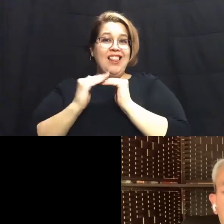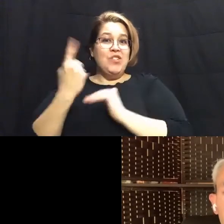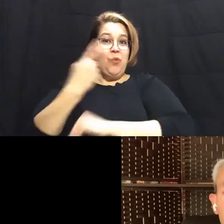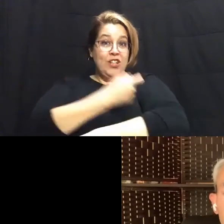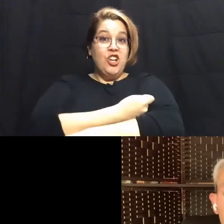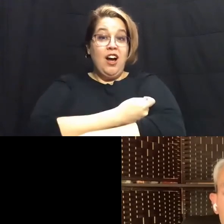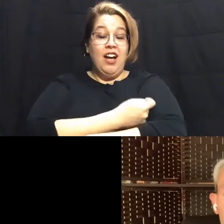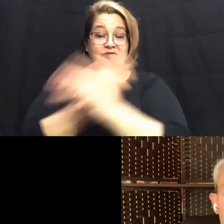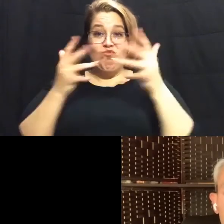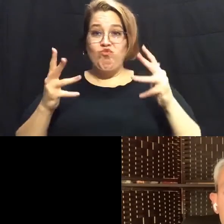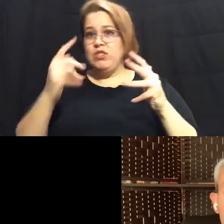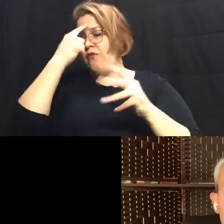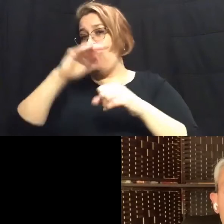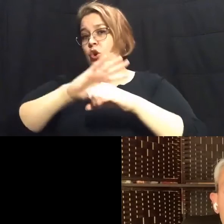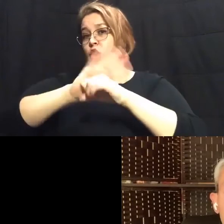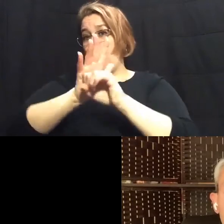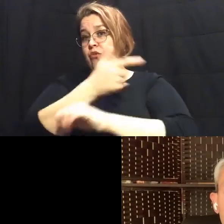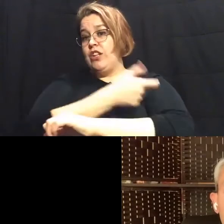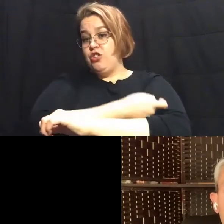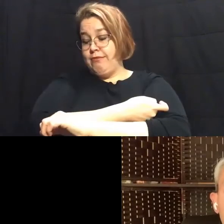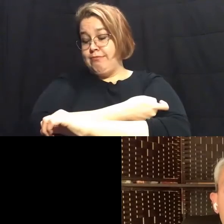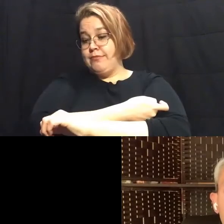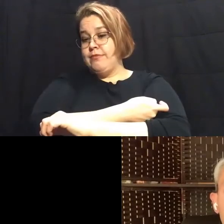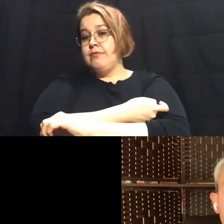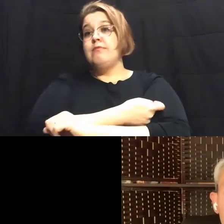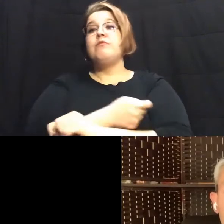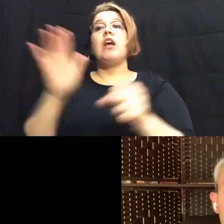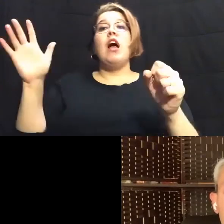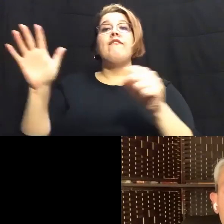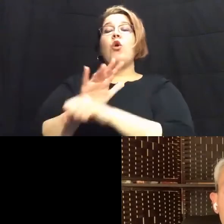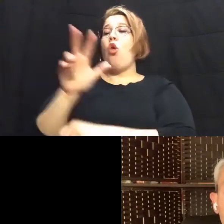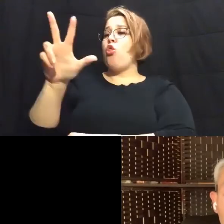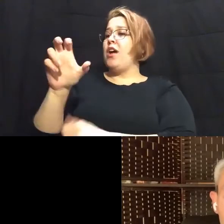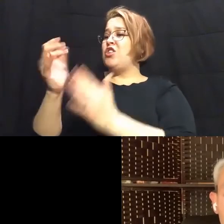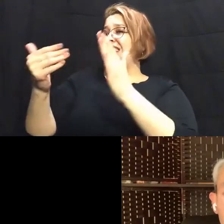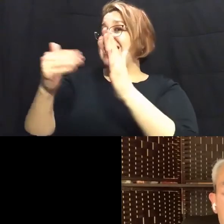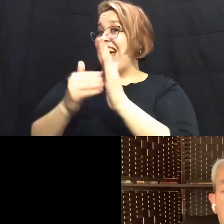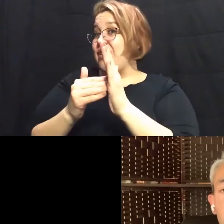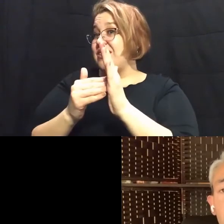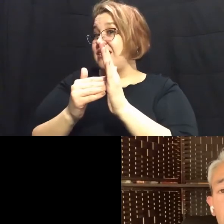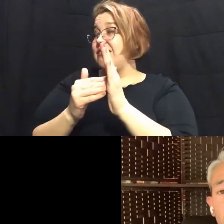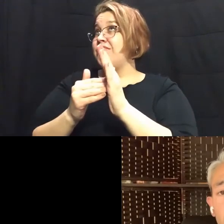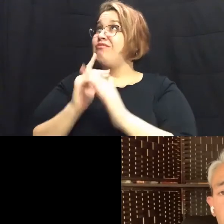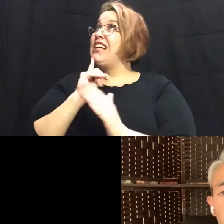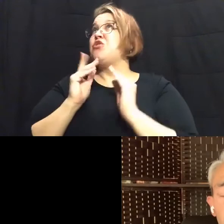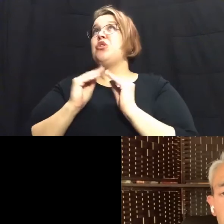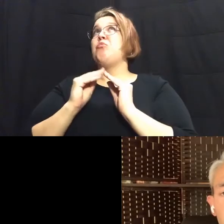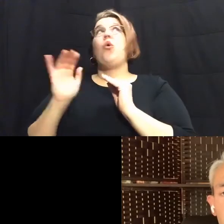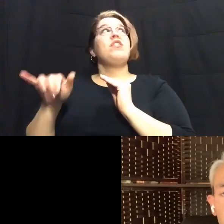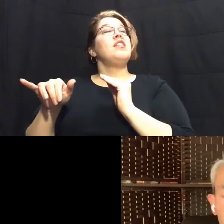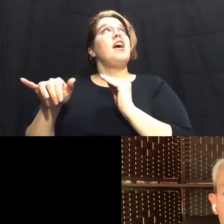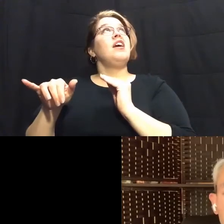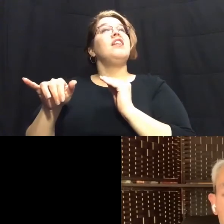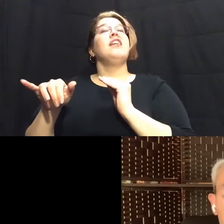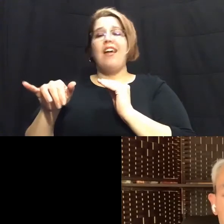of the covid19 vaccine a full 300 000 uh more than that actually are uh